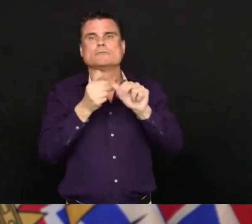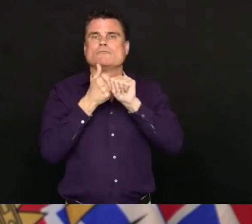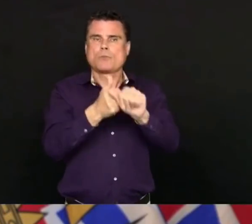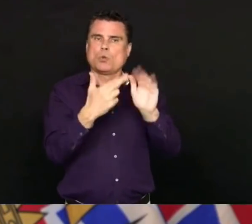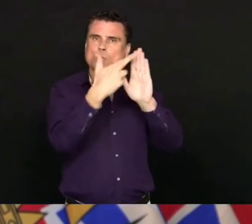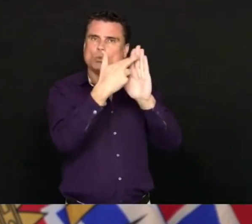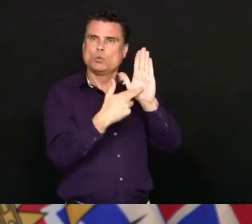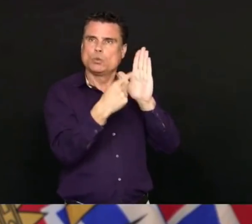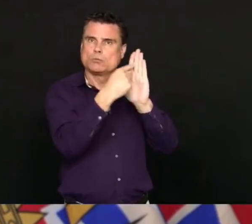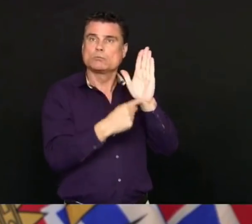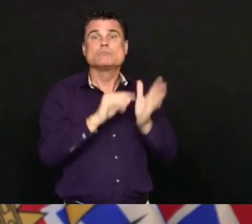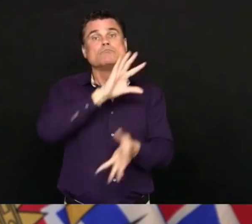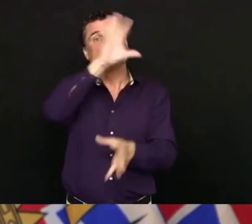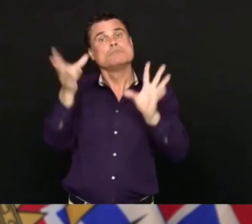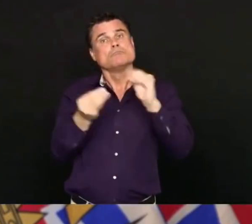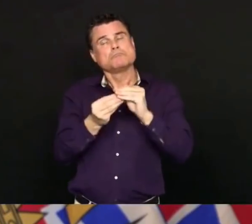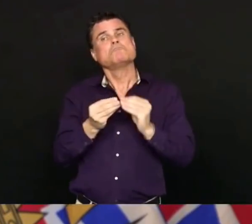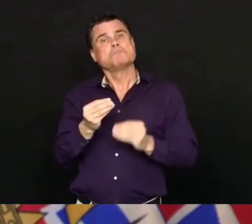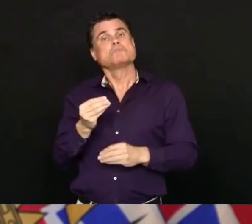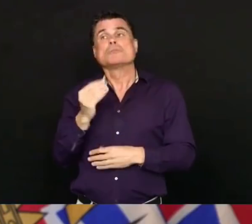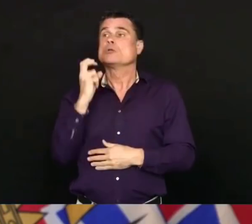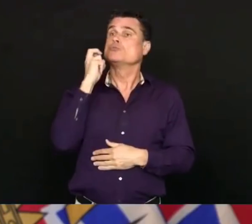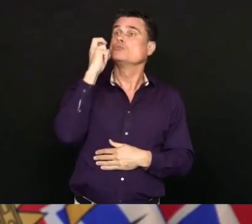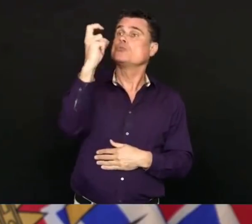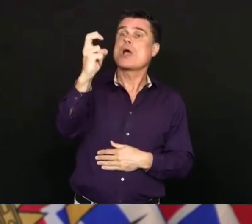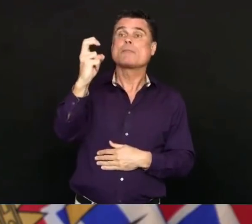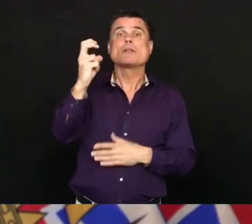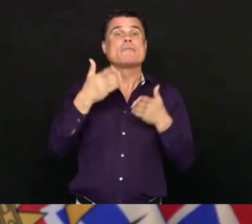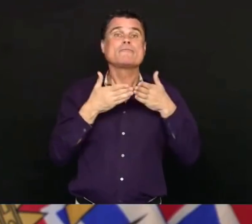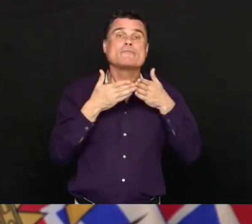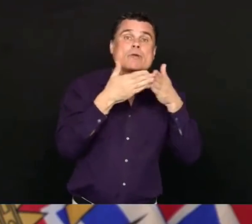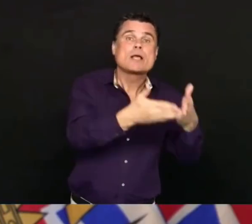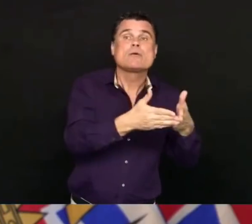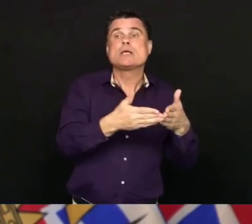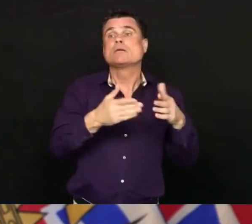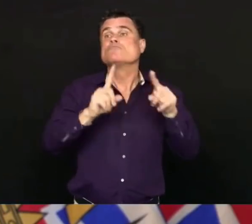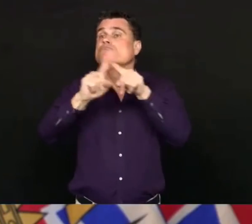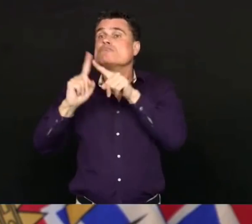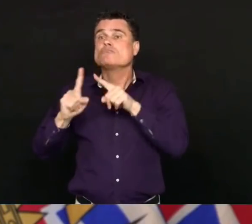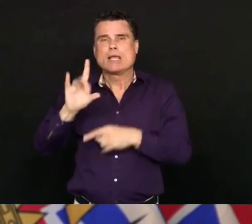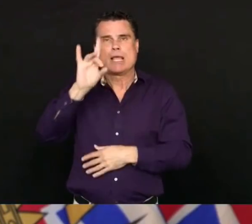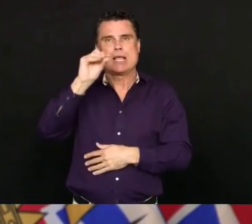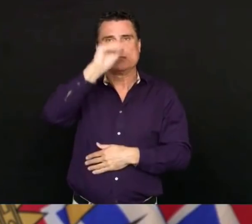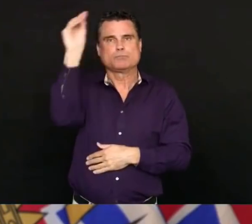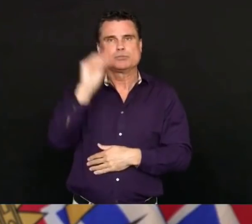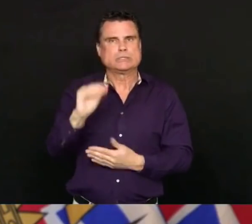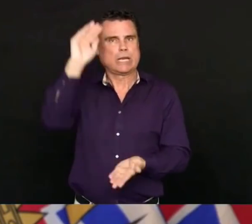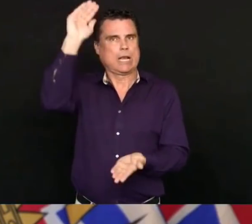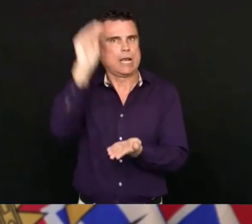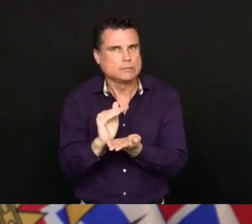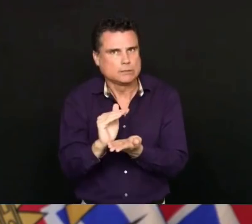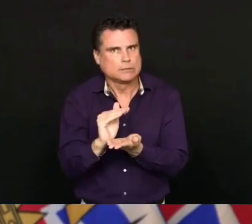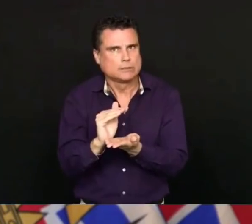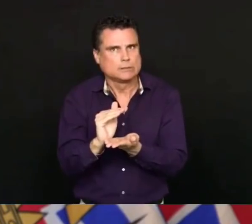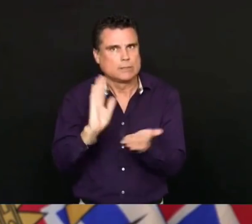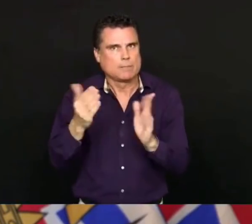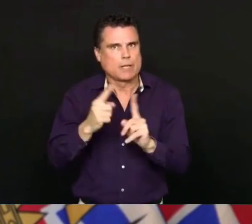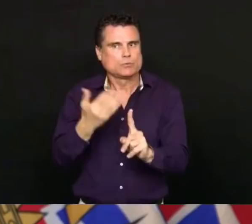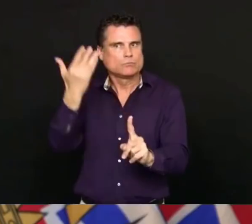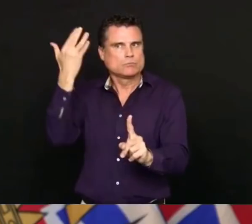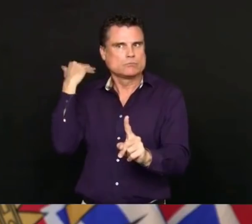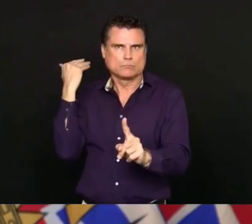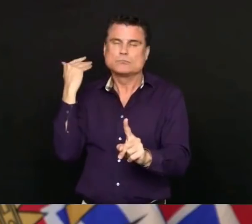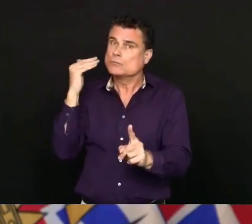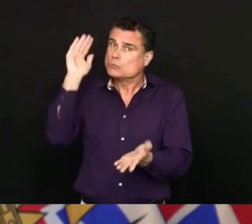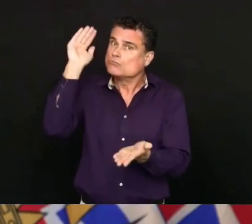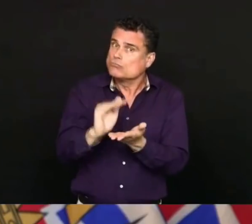reassures us. But I do want to say there are many reasons why people may need to travel. And essential travel is still